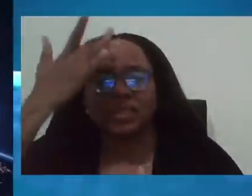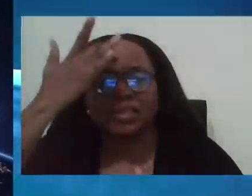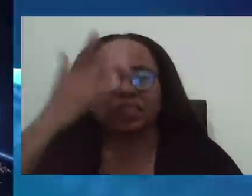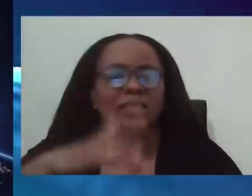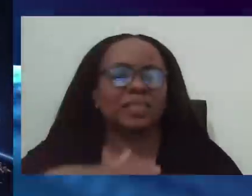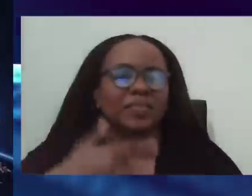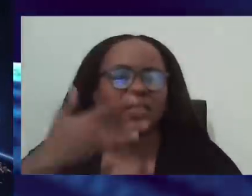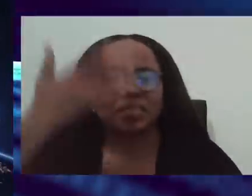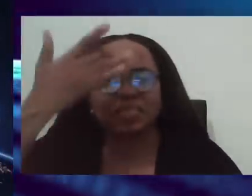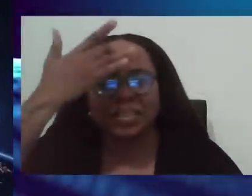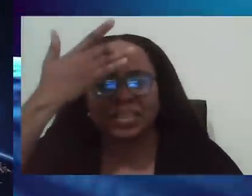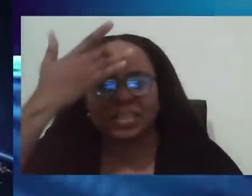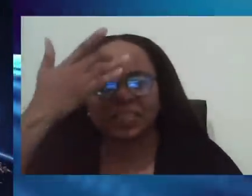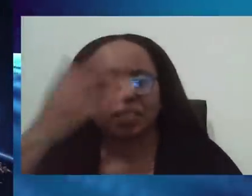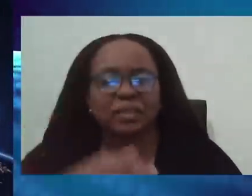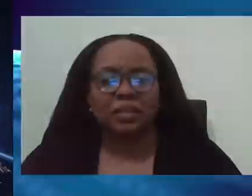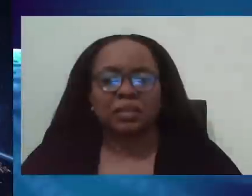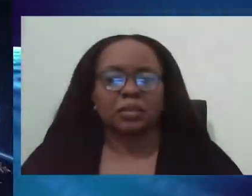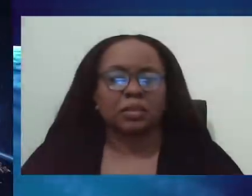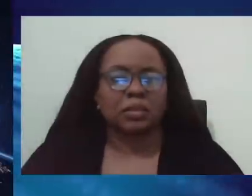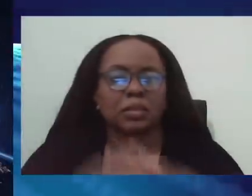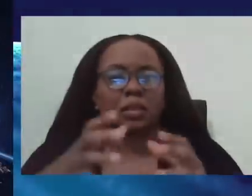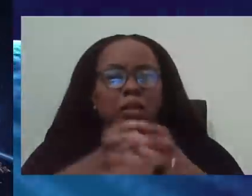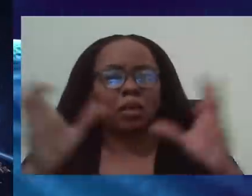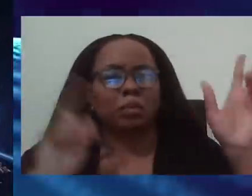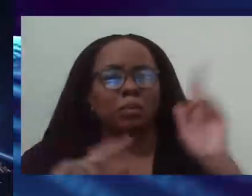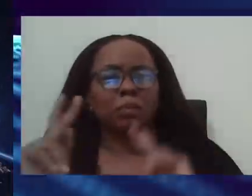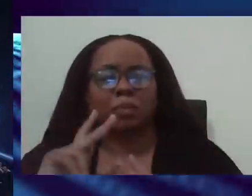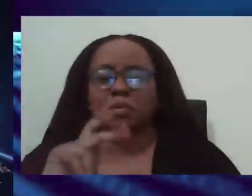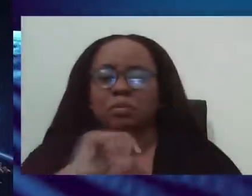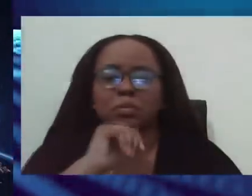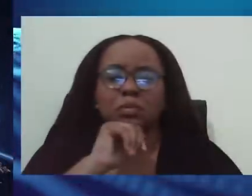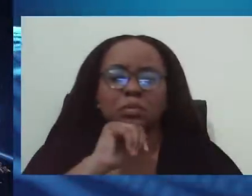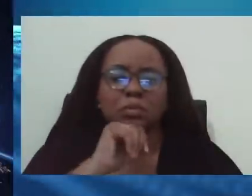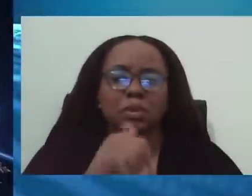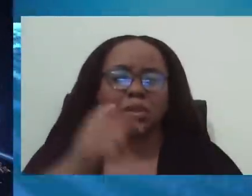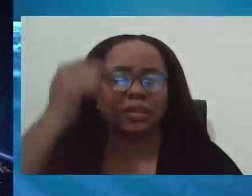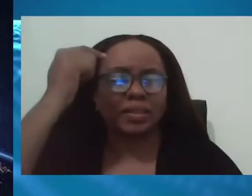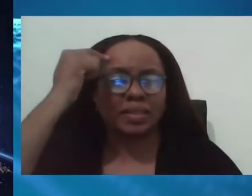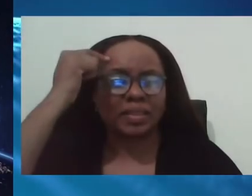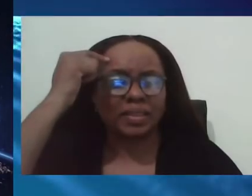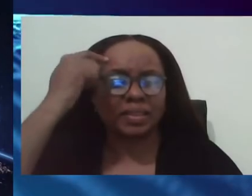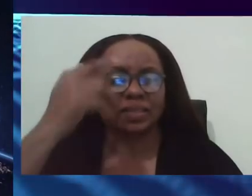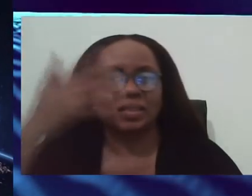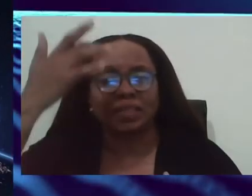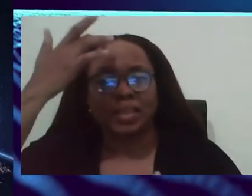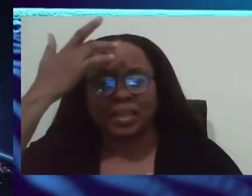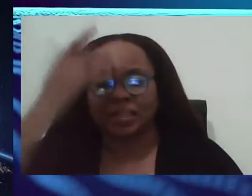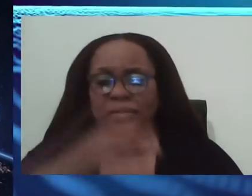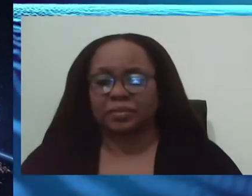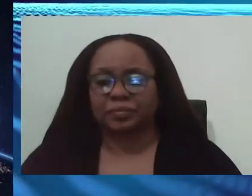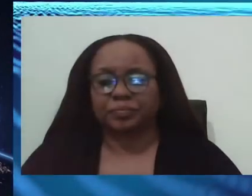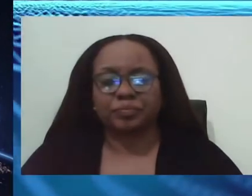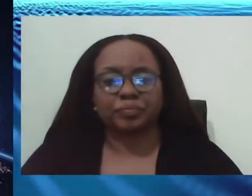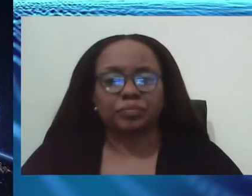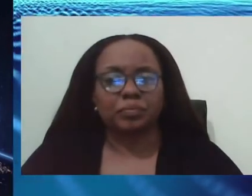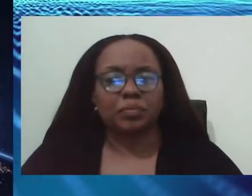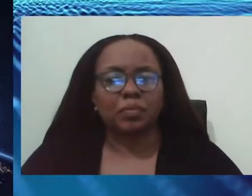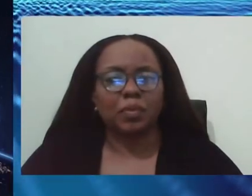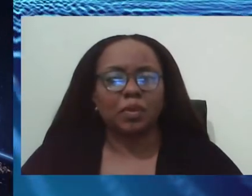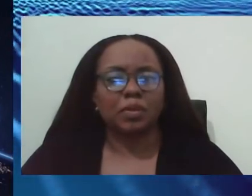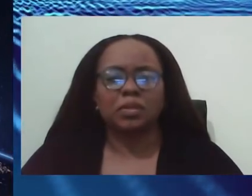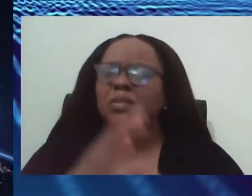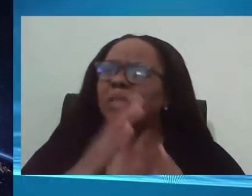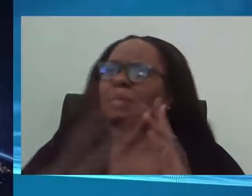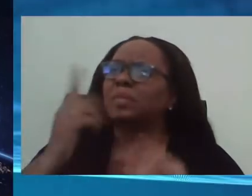unwell. A lot of persons may not think that they're feeling unwell. In speaking to Dr. Ford, we've heard of persons who say, no,